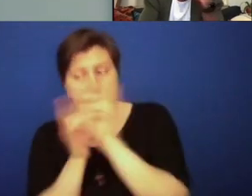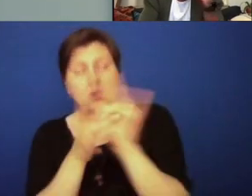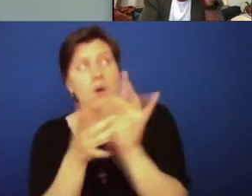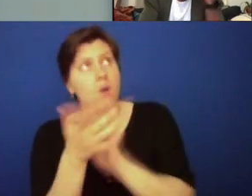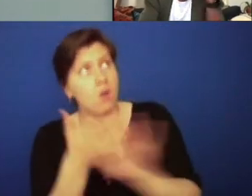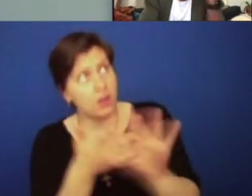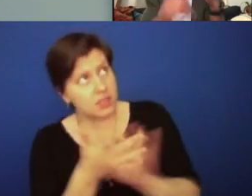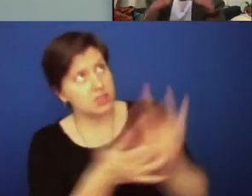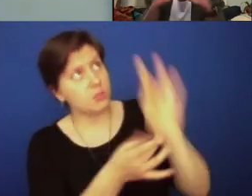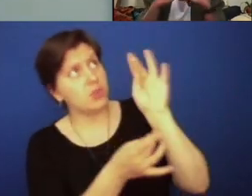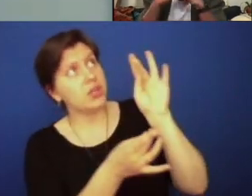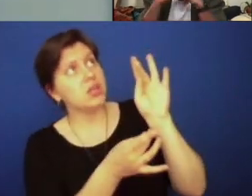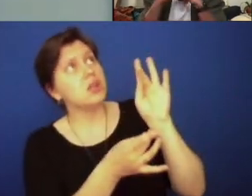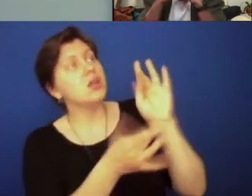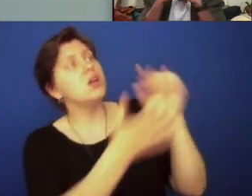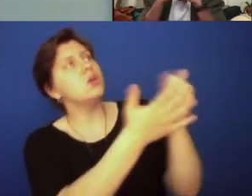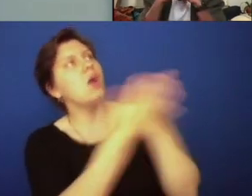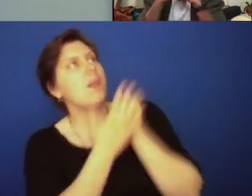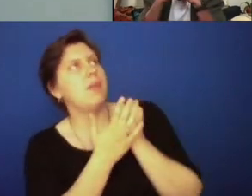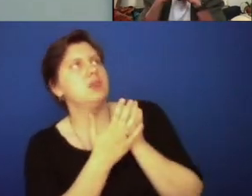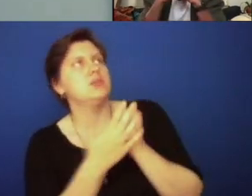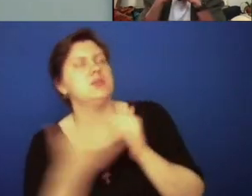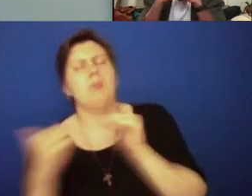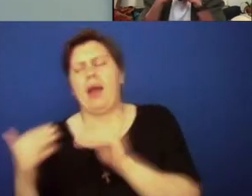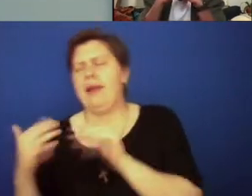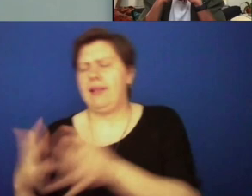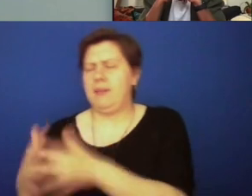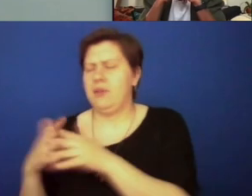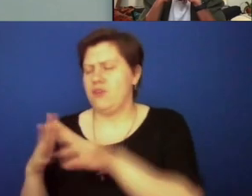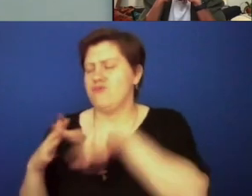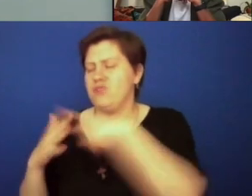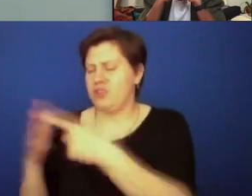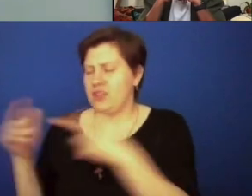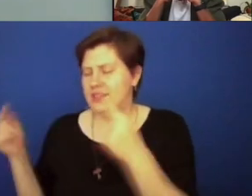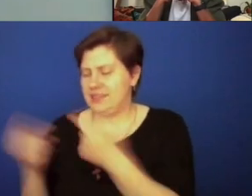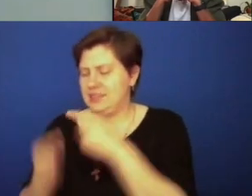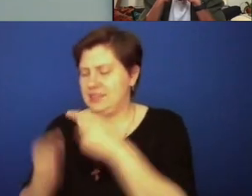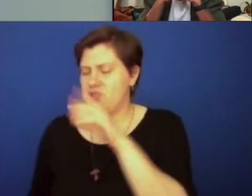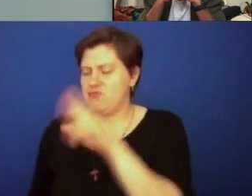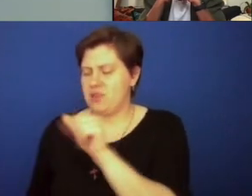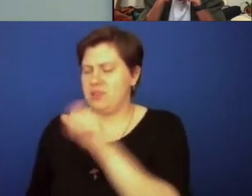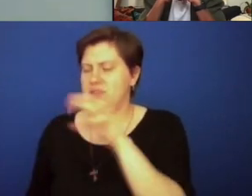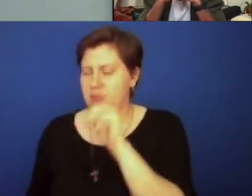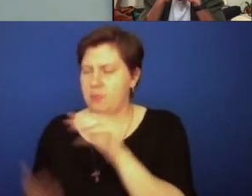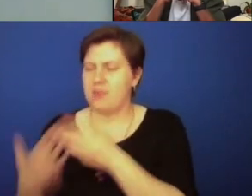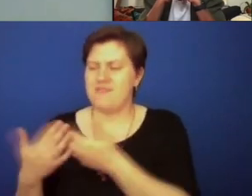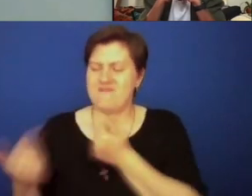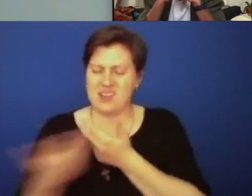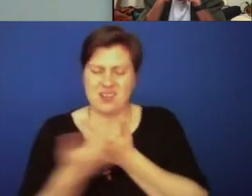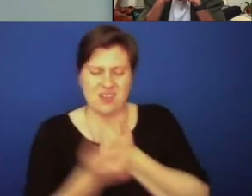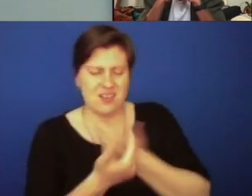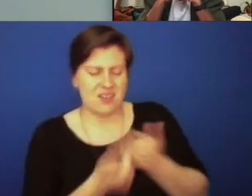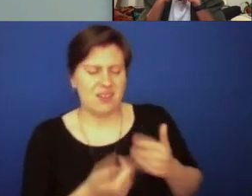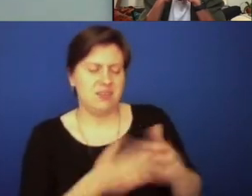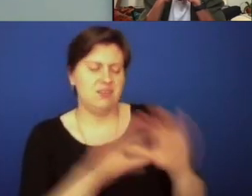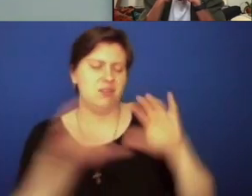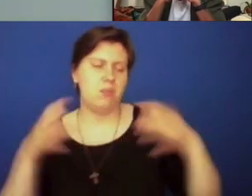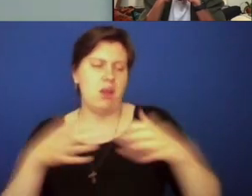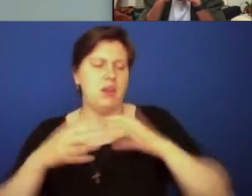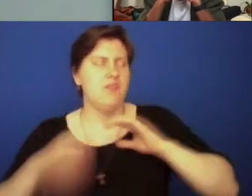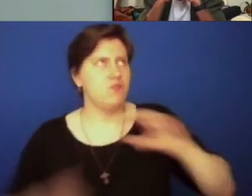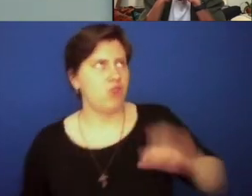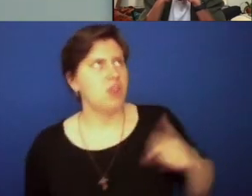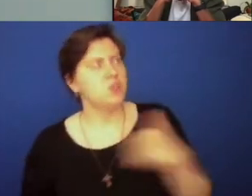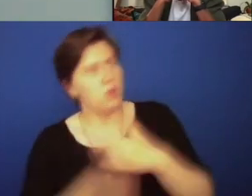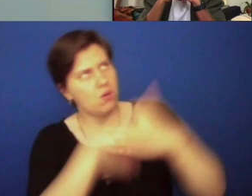communion with the Holy Spirit, you help us in the battle against America's original sin of racism that divides us from being the body of Christ